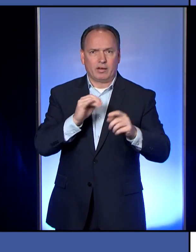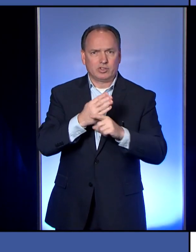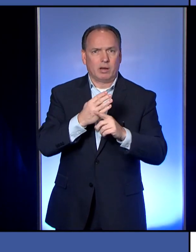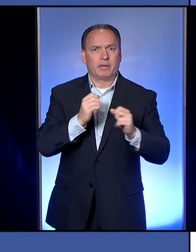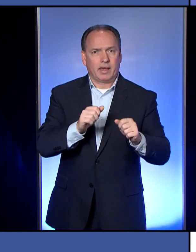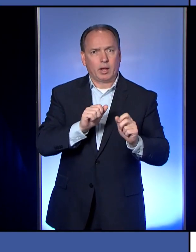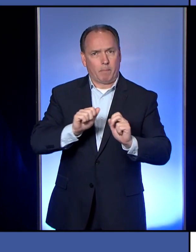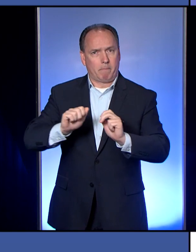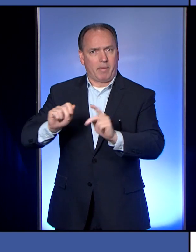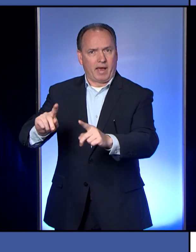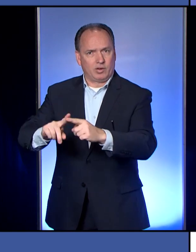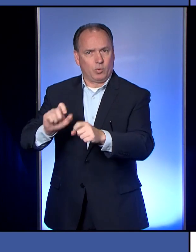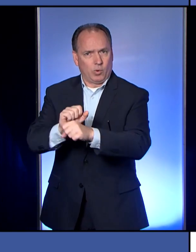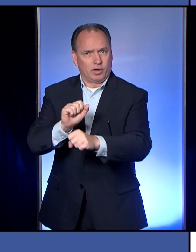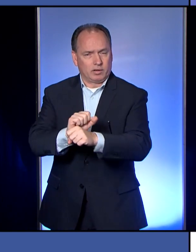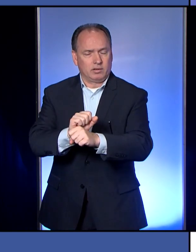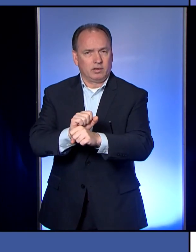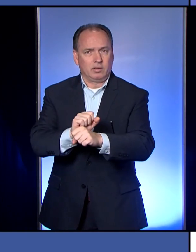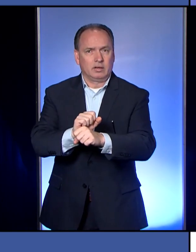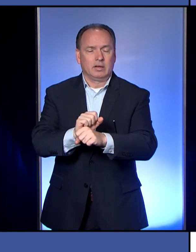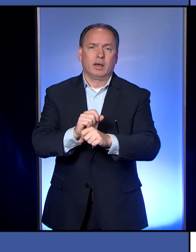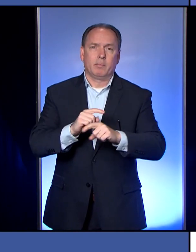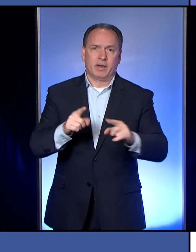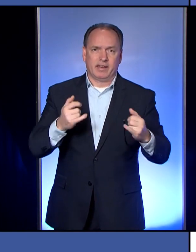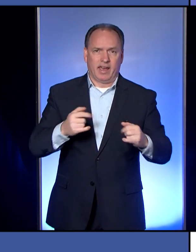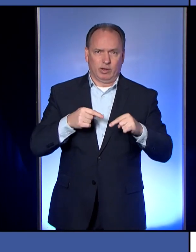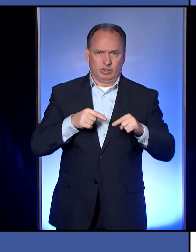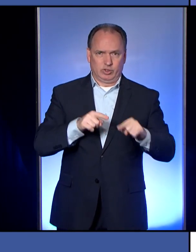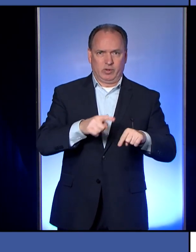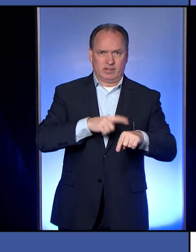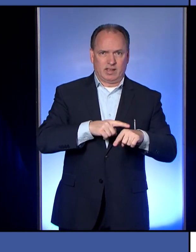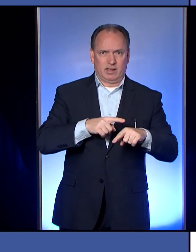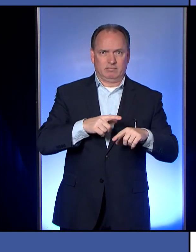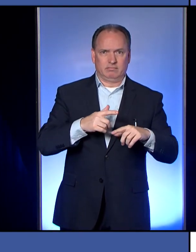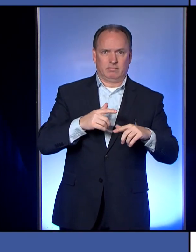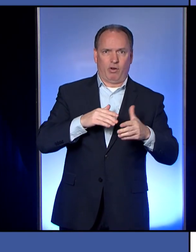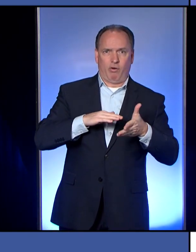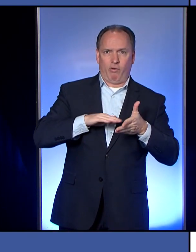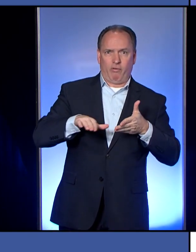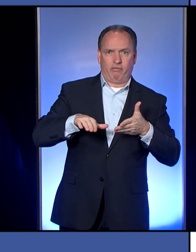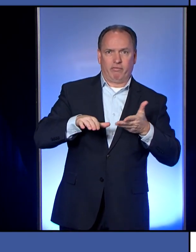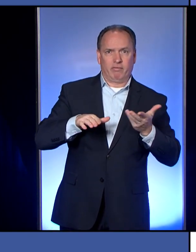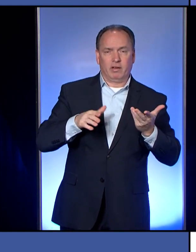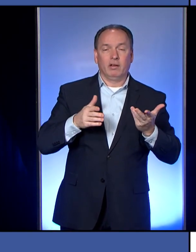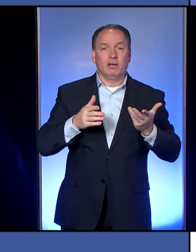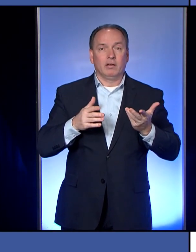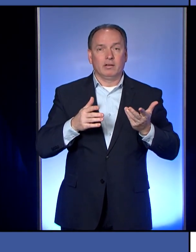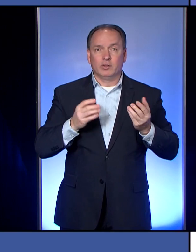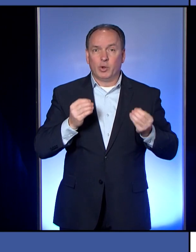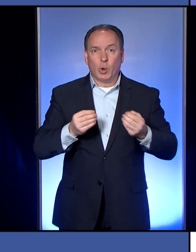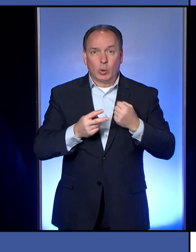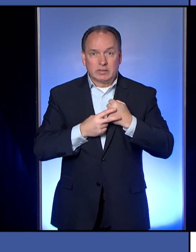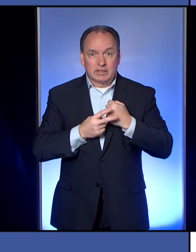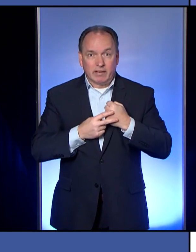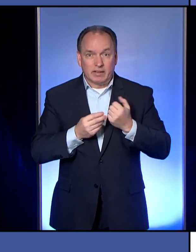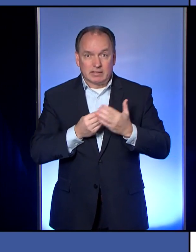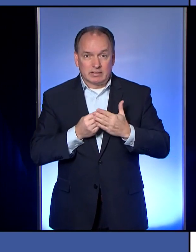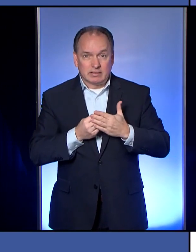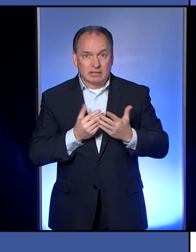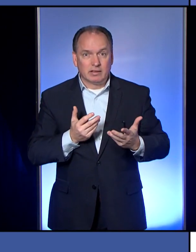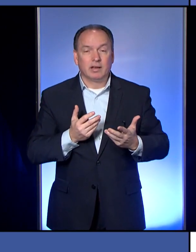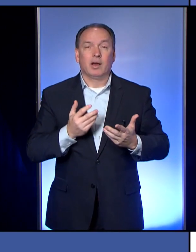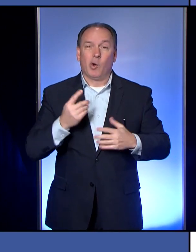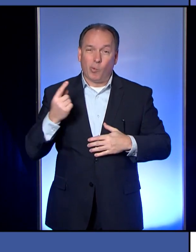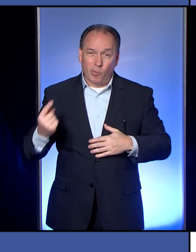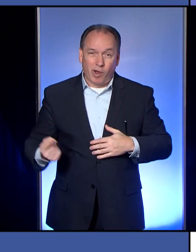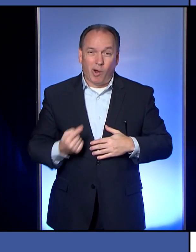problem in the meantime is that many of these people don't have any savings. You know, it was always said to people have three months of